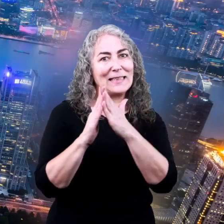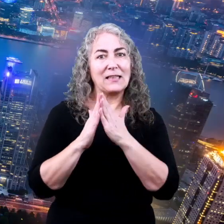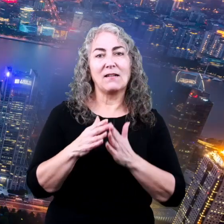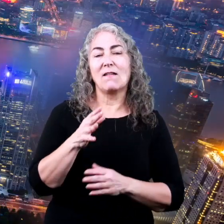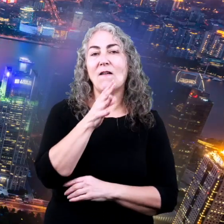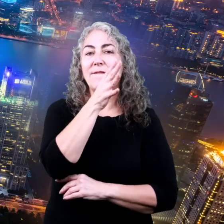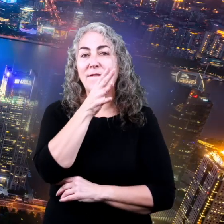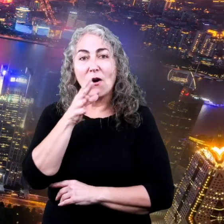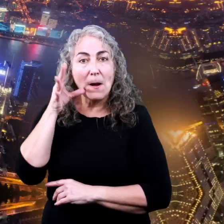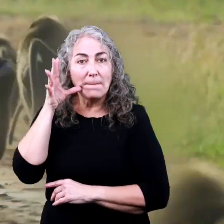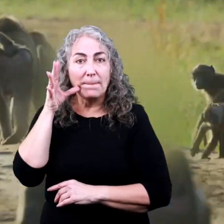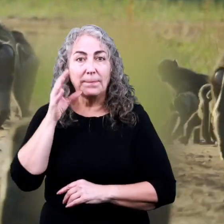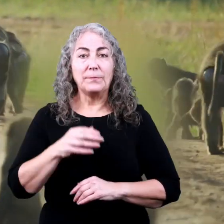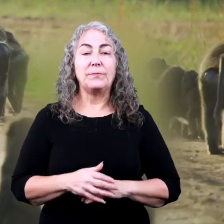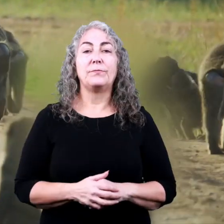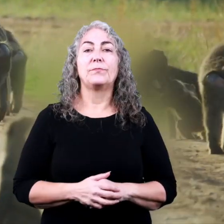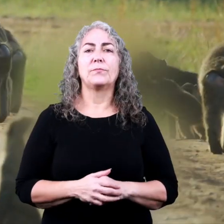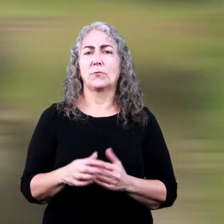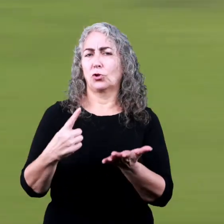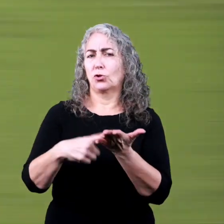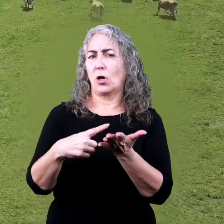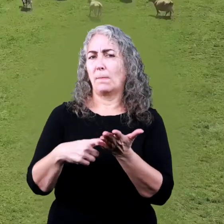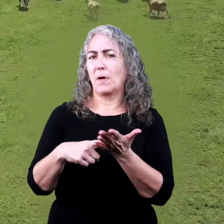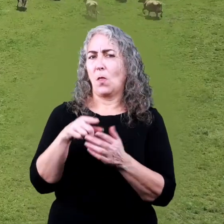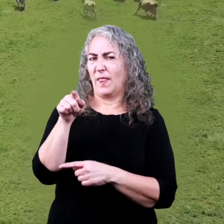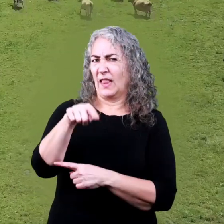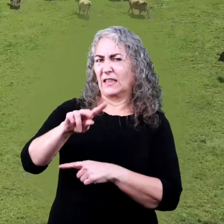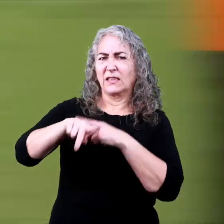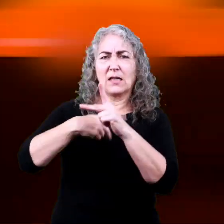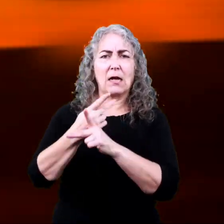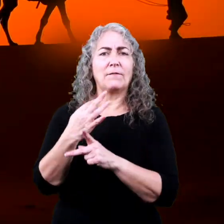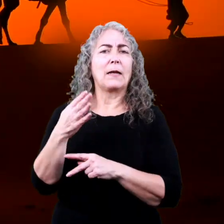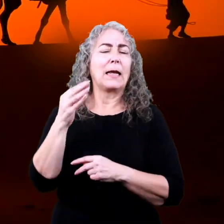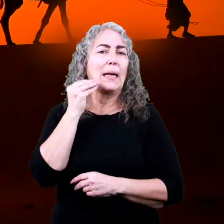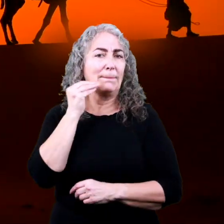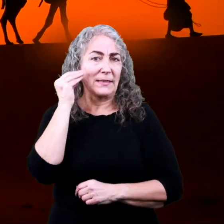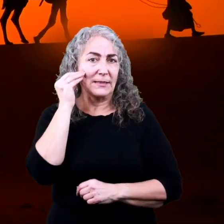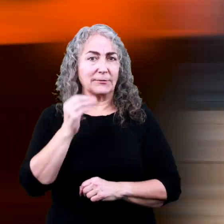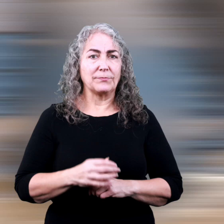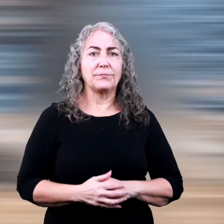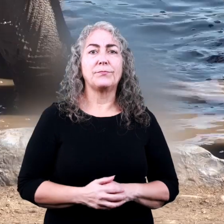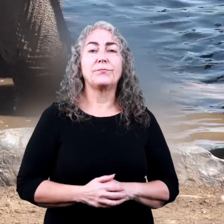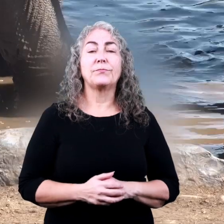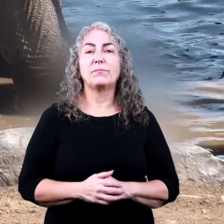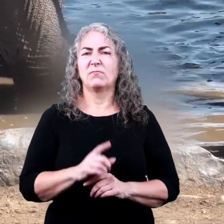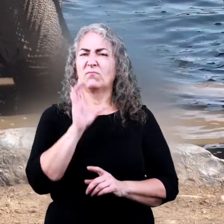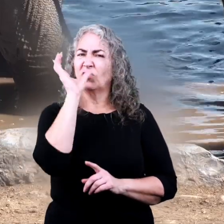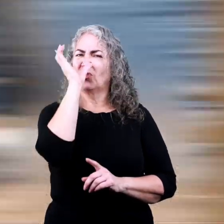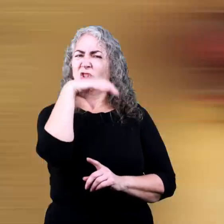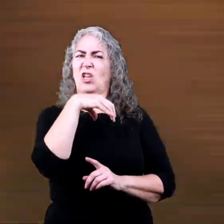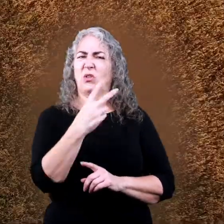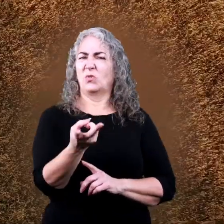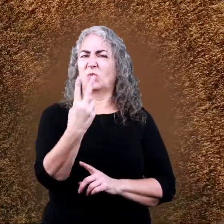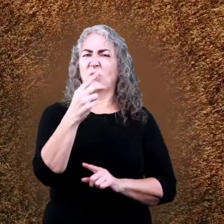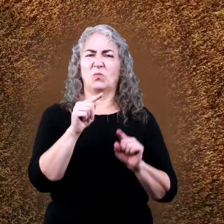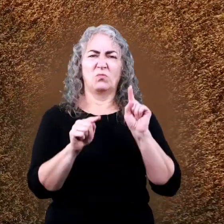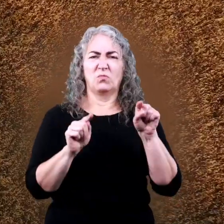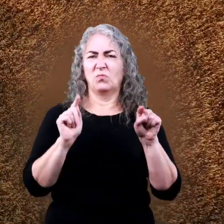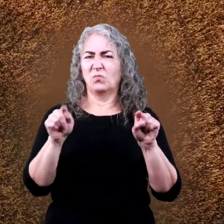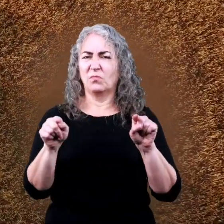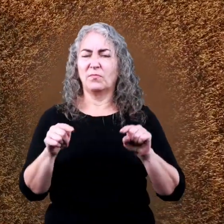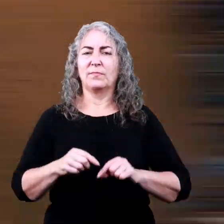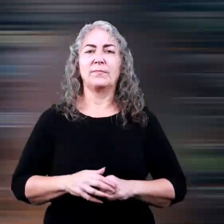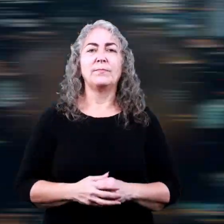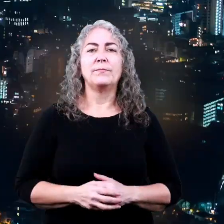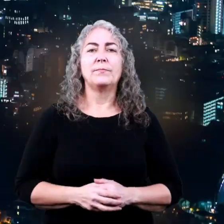and farms. After talking about all of these other kinds of habitats, it might seem strange to include these